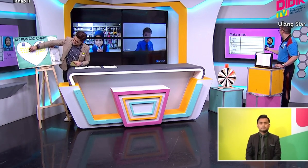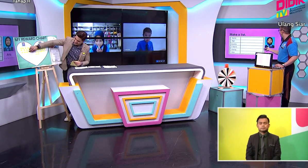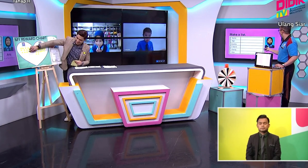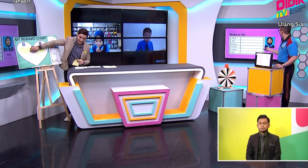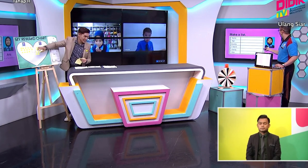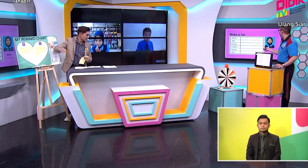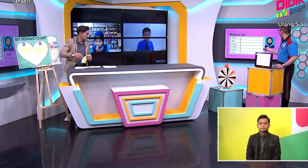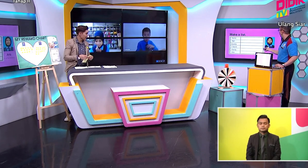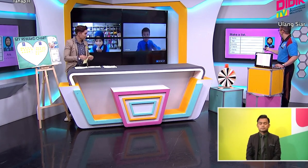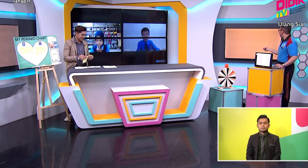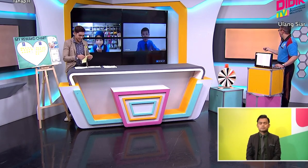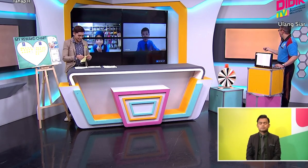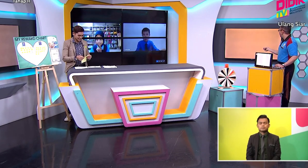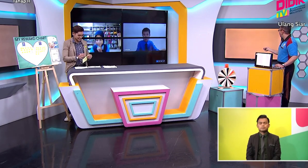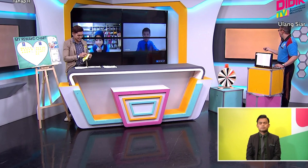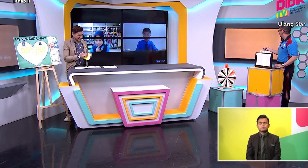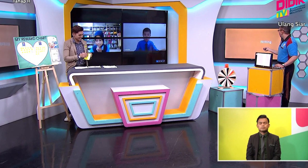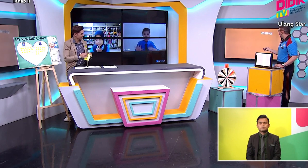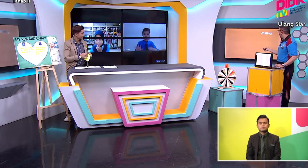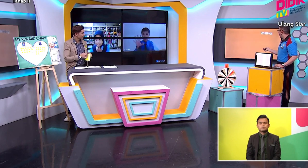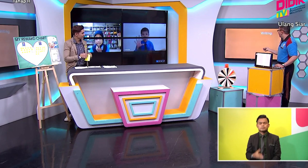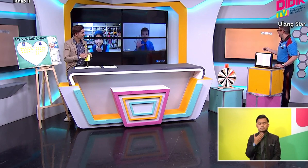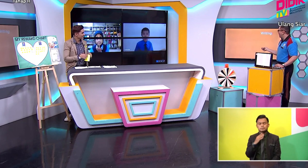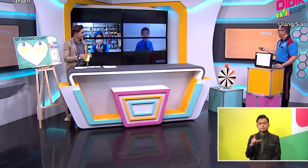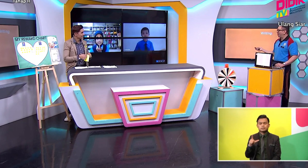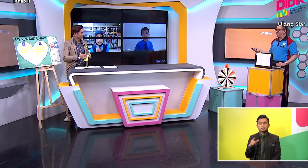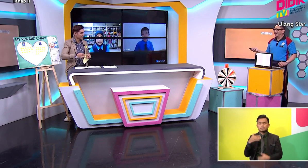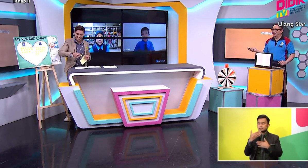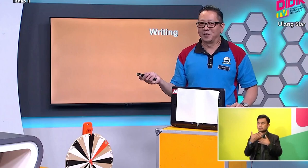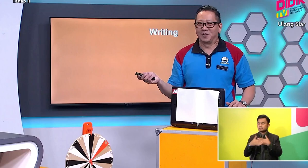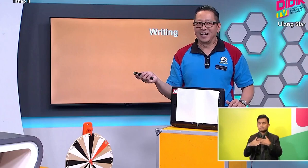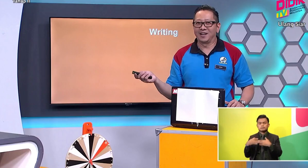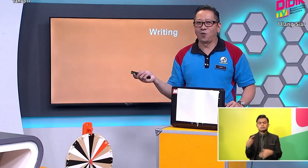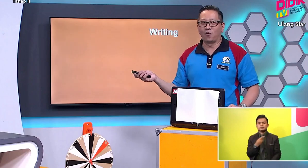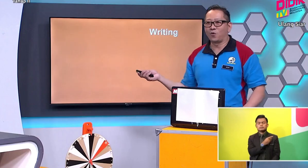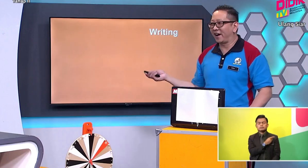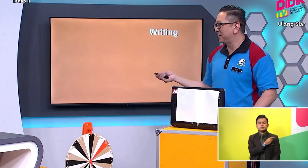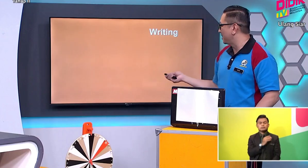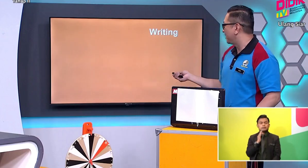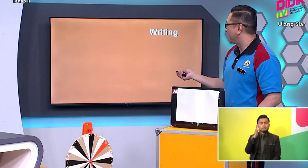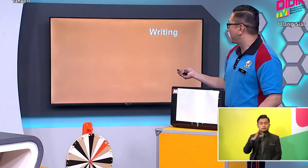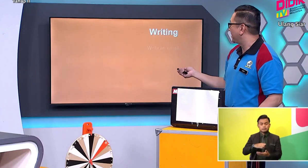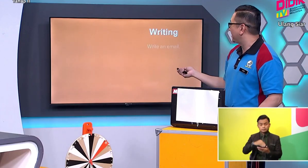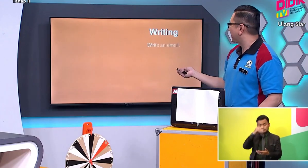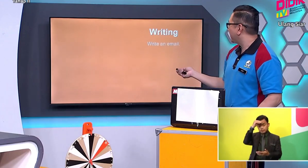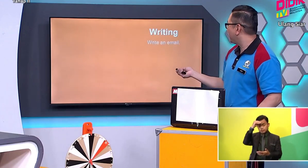Okay. And what do we have next? Yeah. Next, we are going to learn writing.